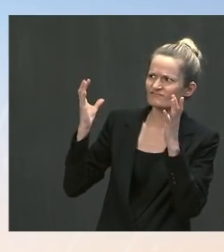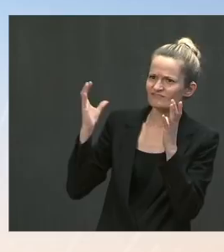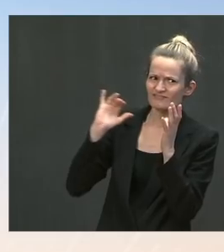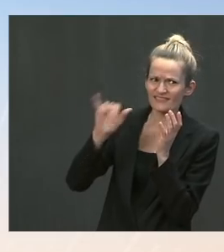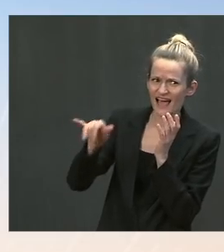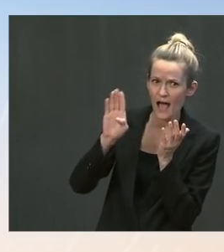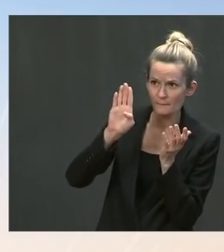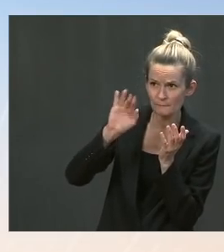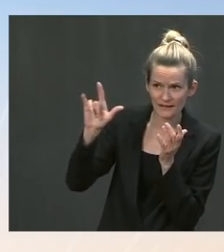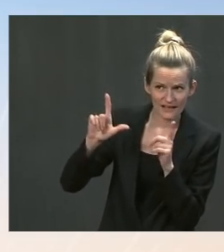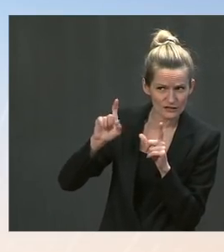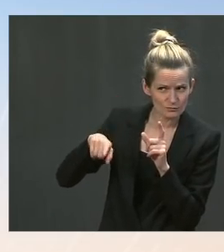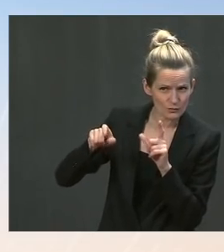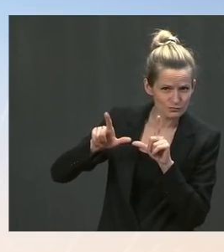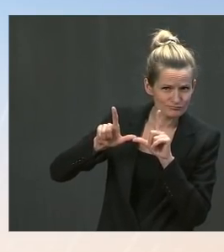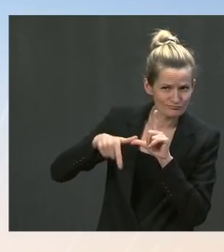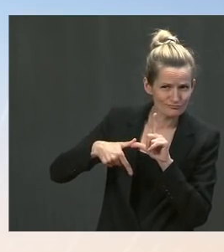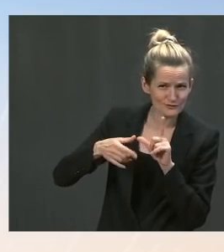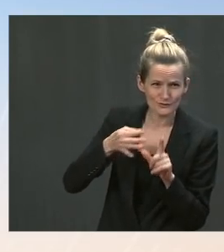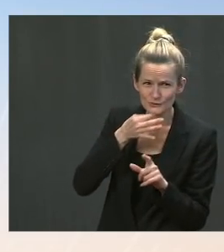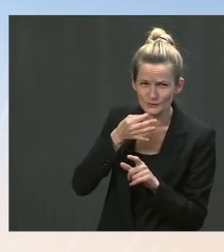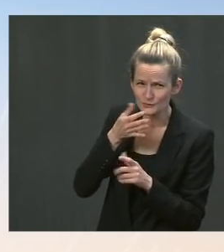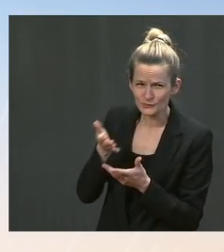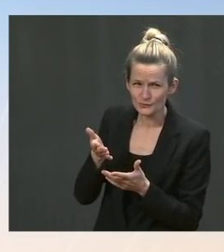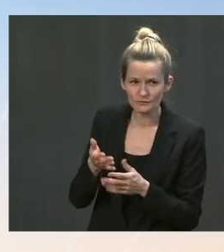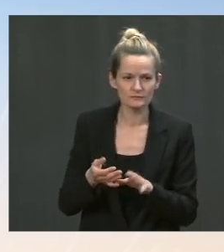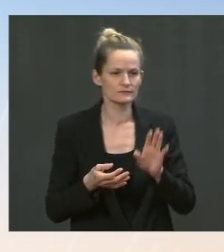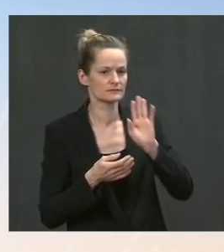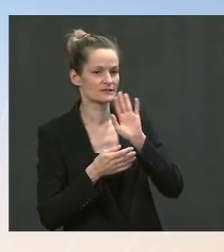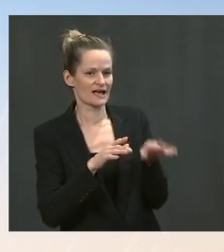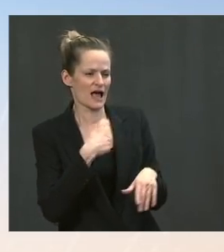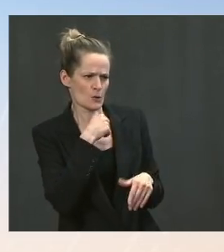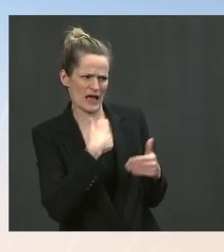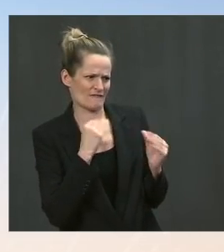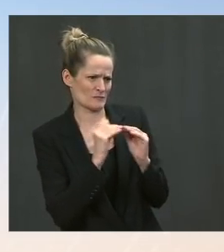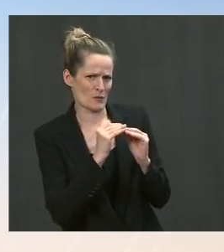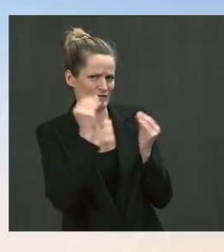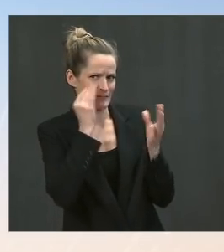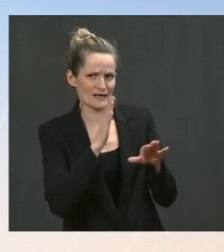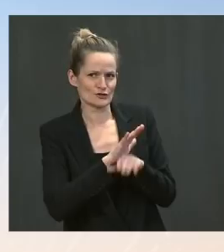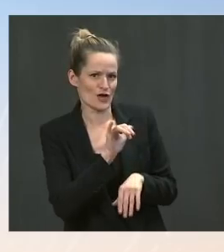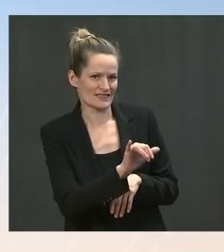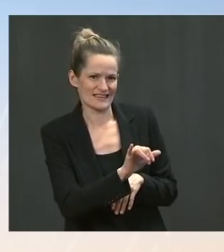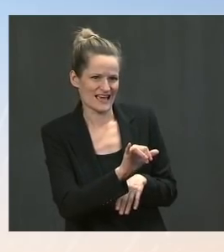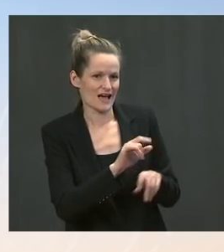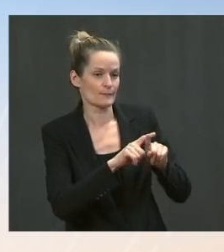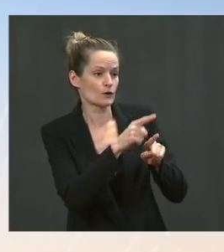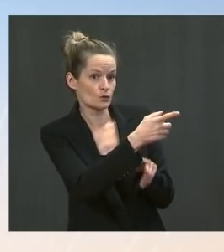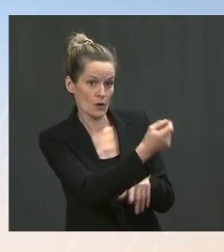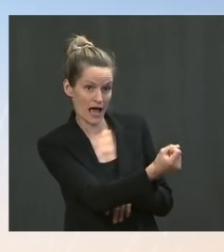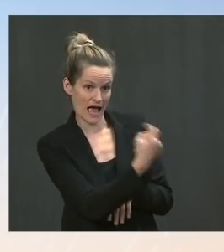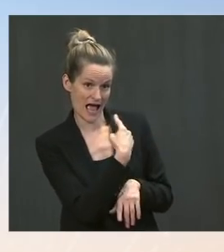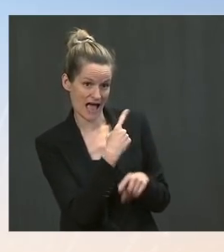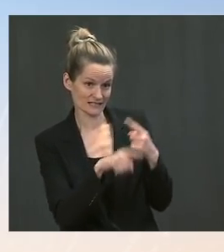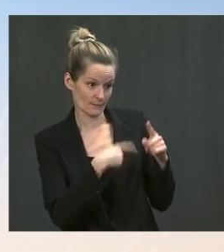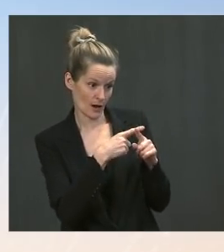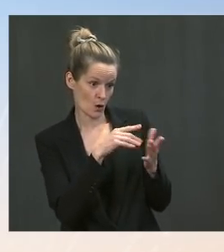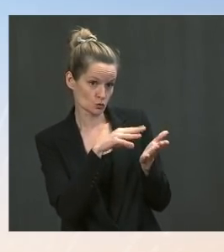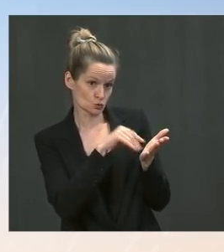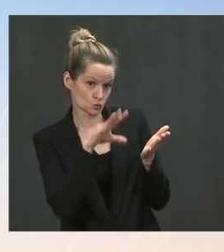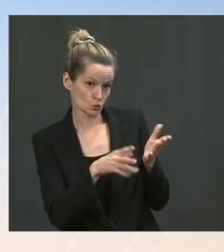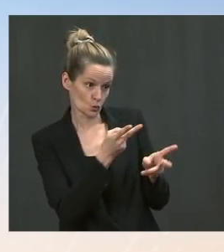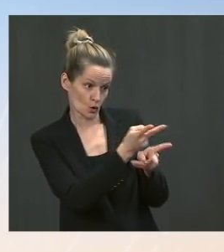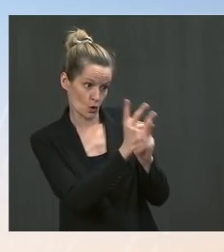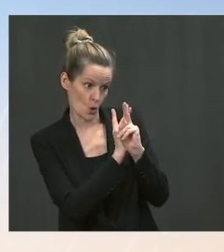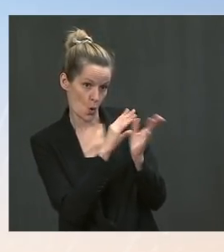I will say that, and somebody asked this, it may have been you, but I don't think it was, about also student loan forbearance, which is expected to expire at the end of September.